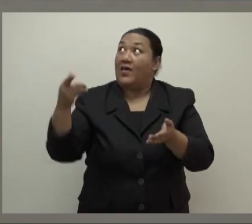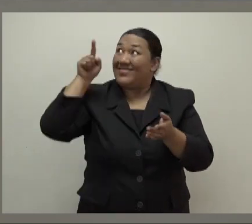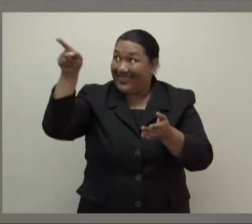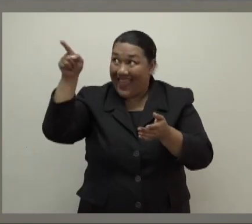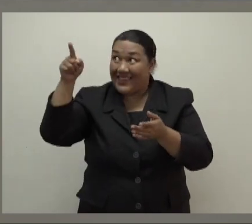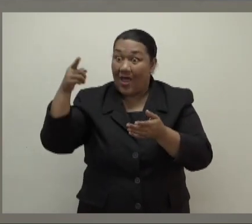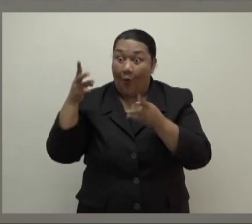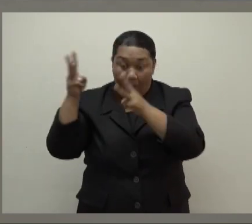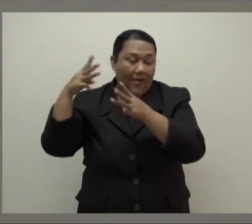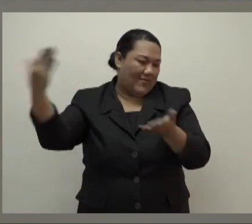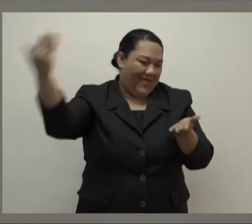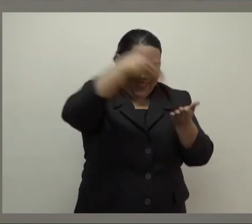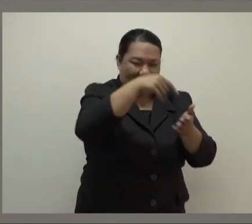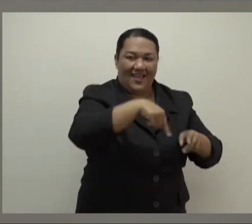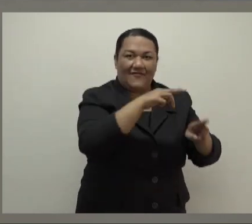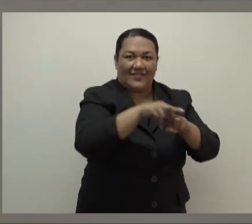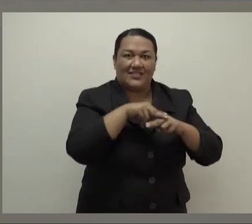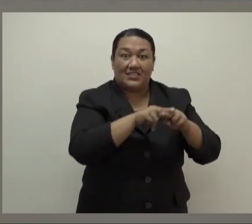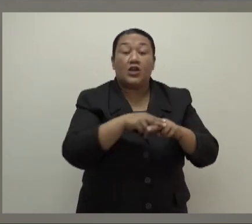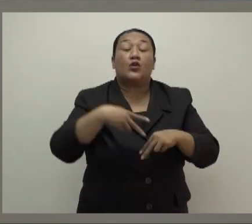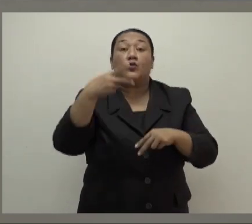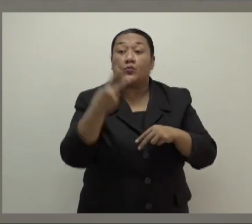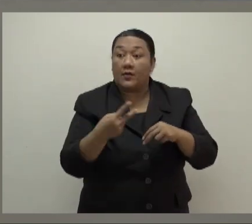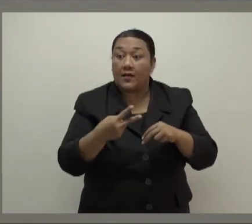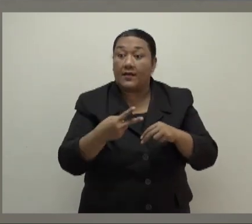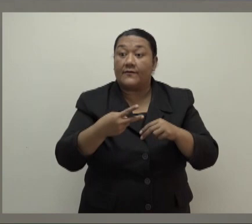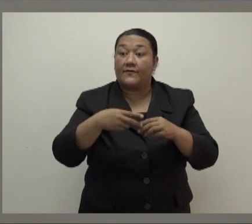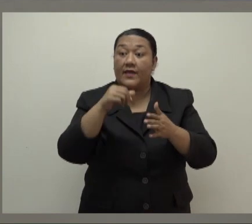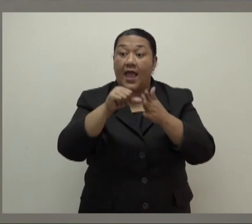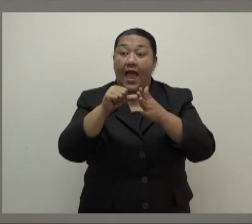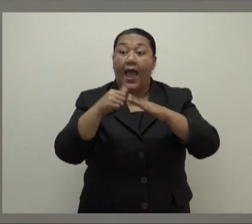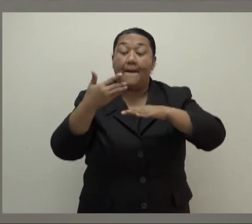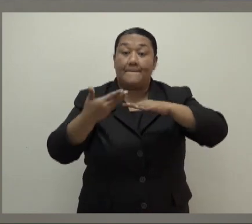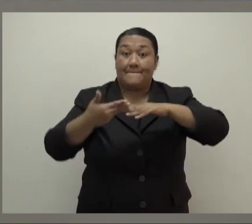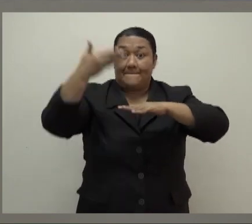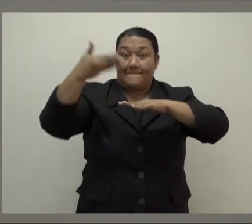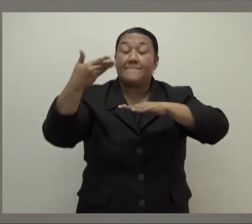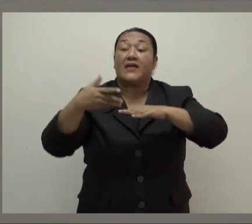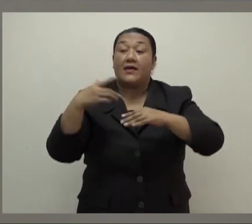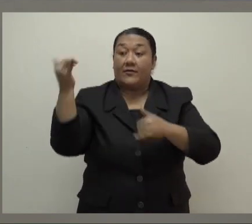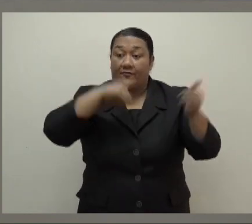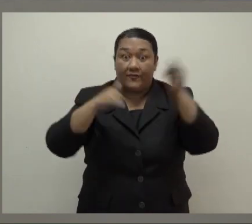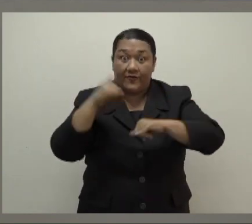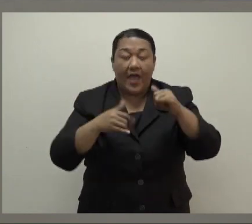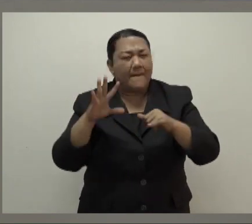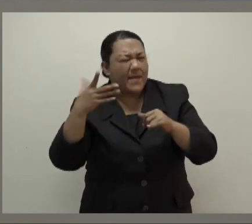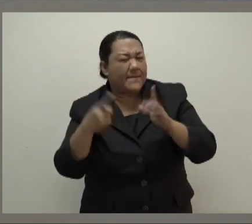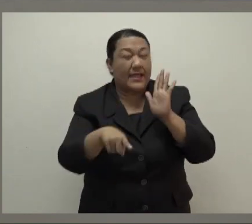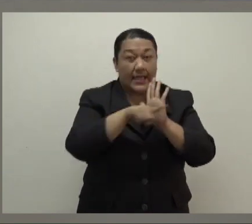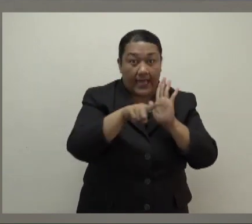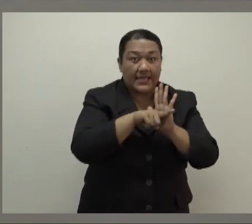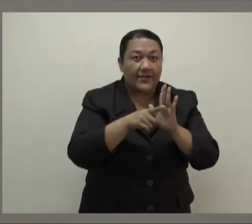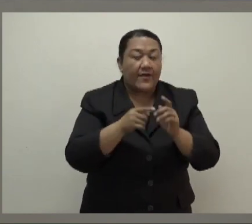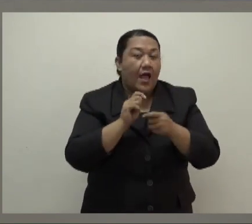Travelers 12 years and above entering Fiji from a travel partner country may produce a negative rapid antigen